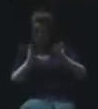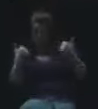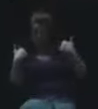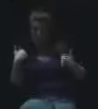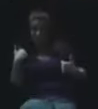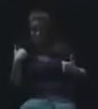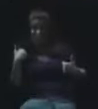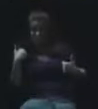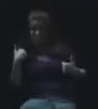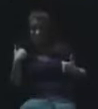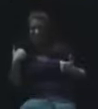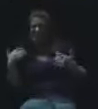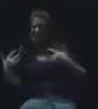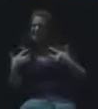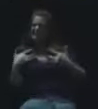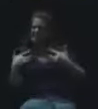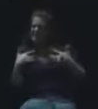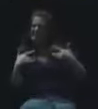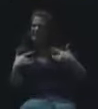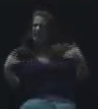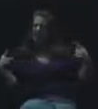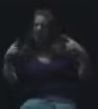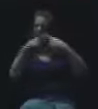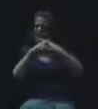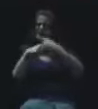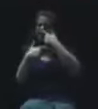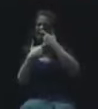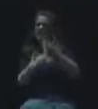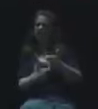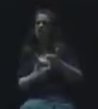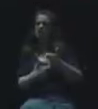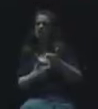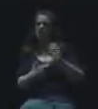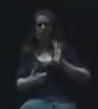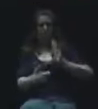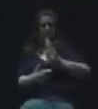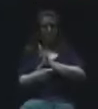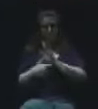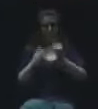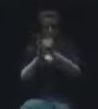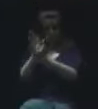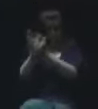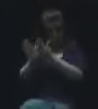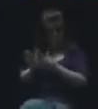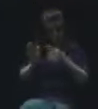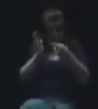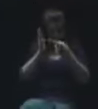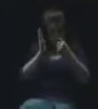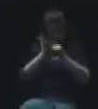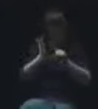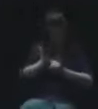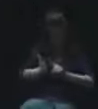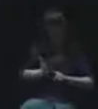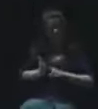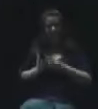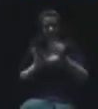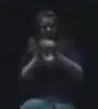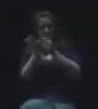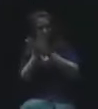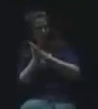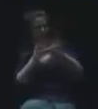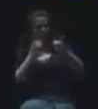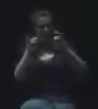it concerning as a conflict of interest to have the board's attorney reviewing a contract for management